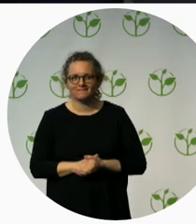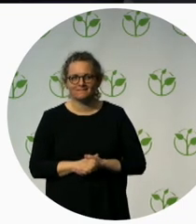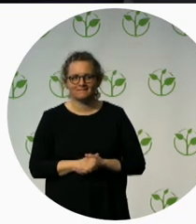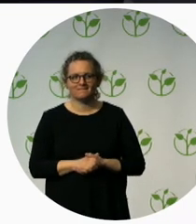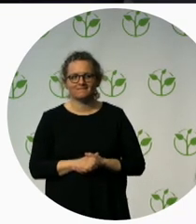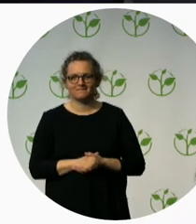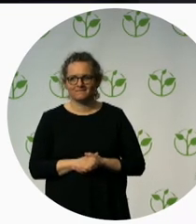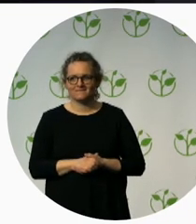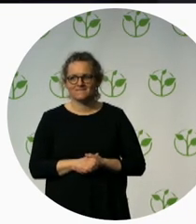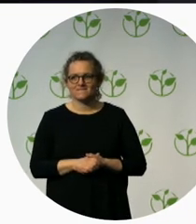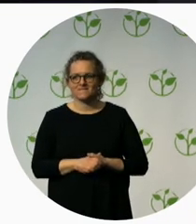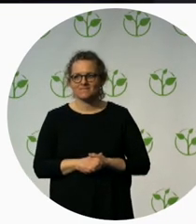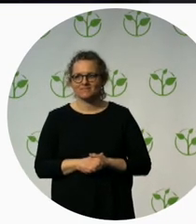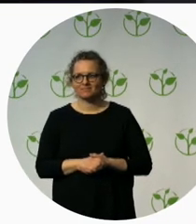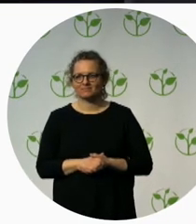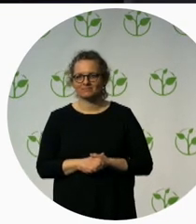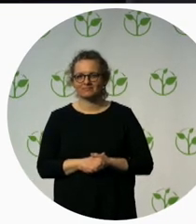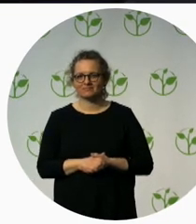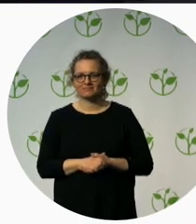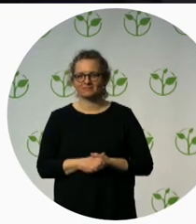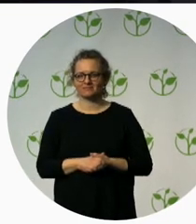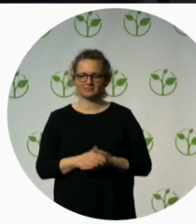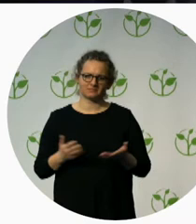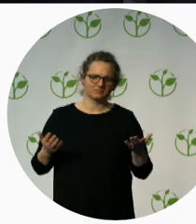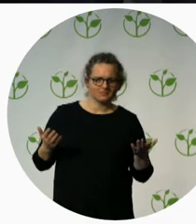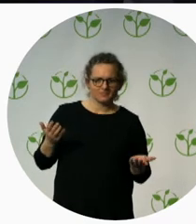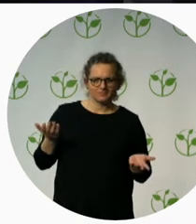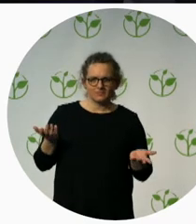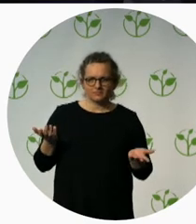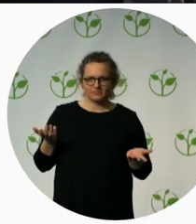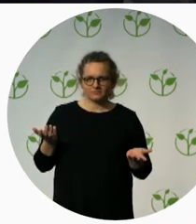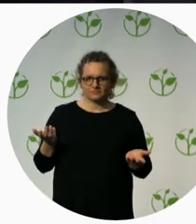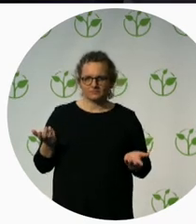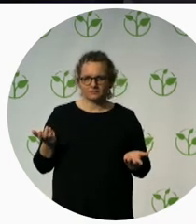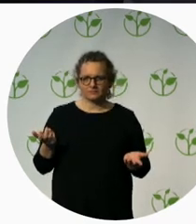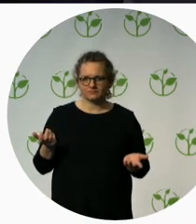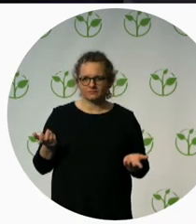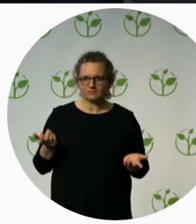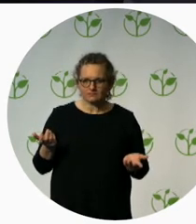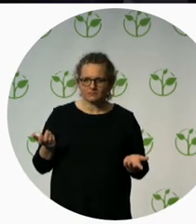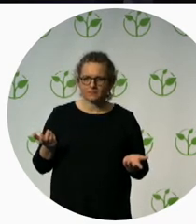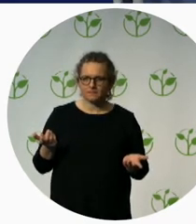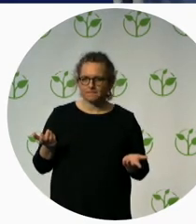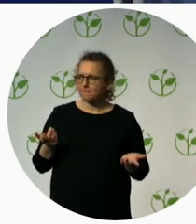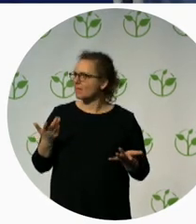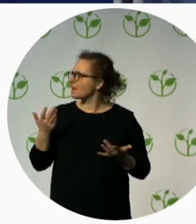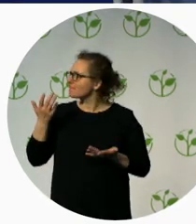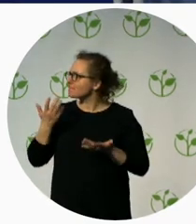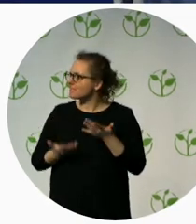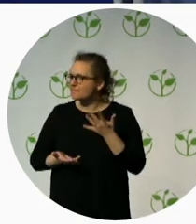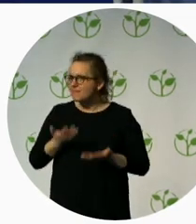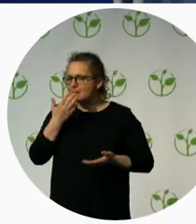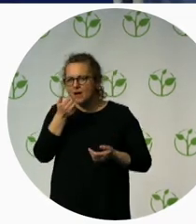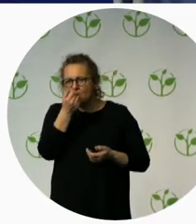So, maybe I can just reinforce a couple of the points and come back to some of the main themes that all the speakers have been addressing here.